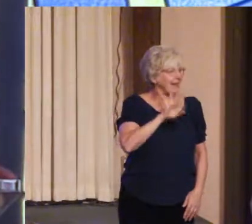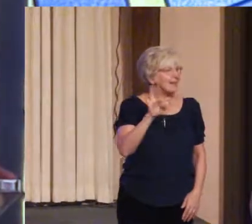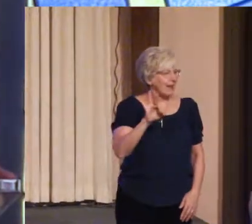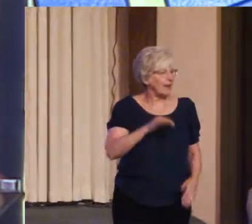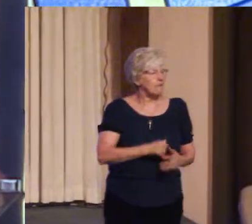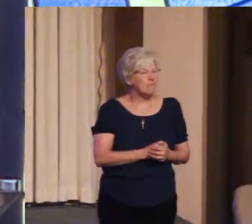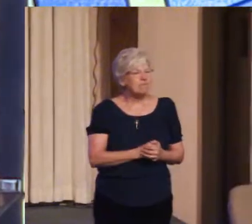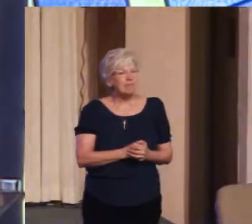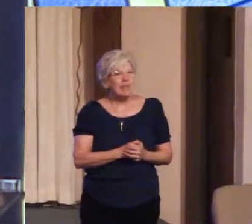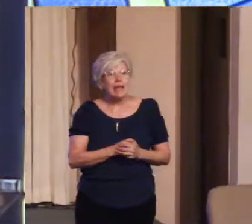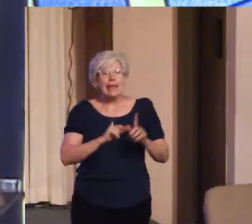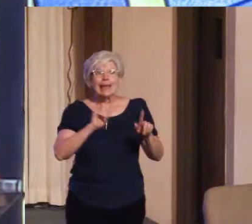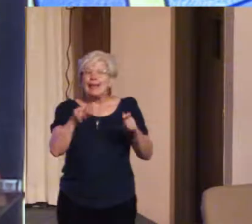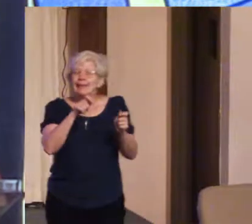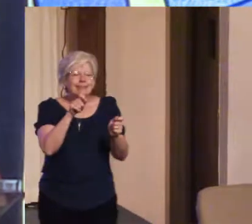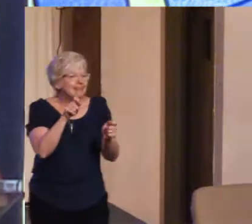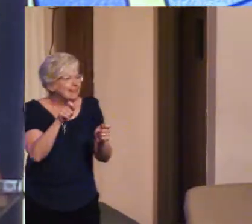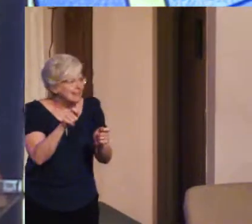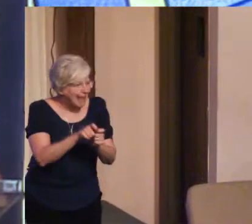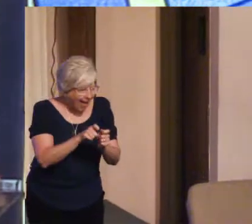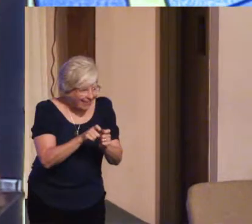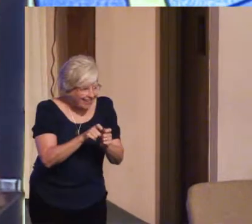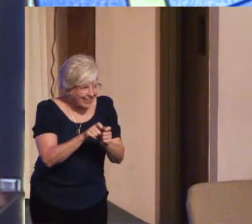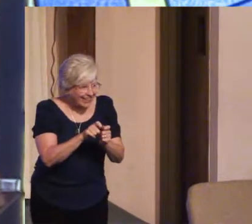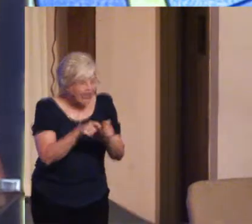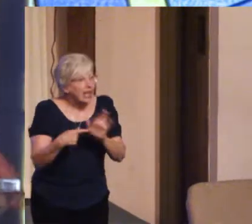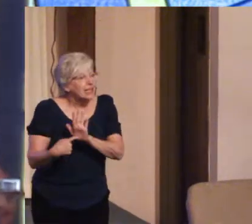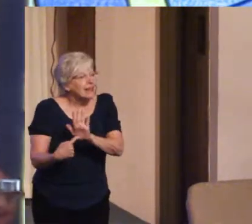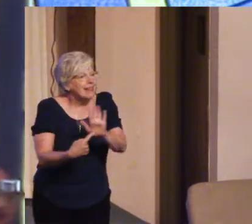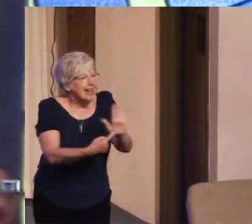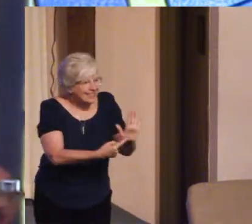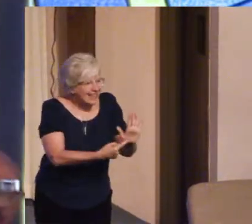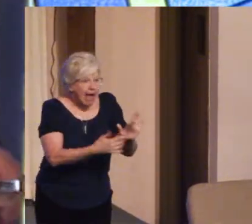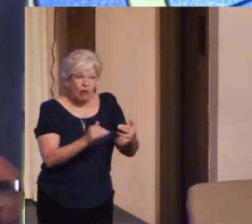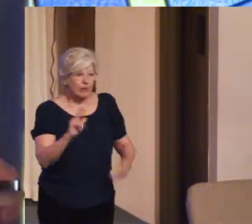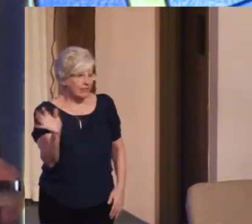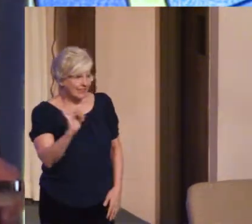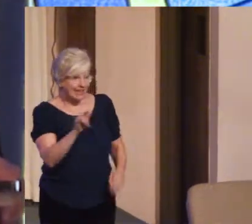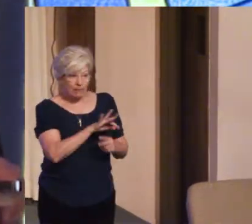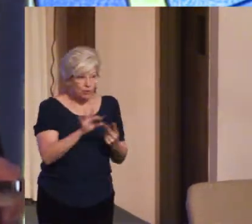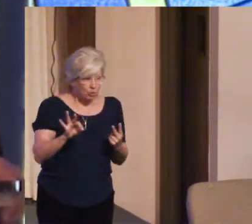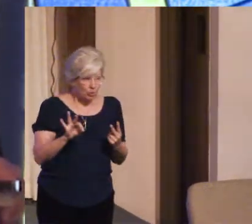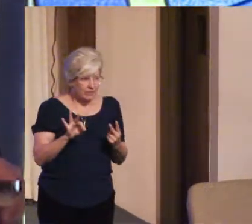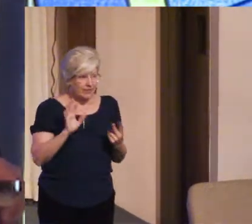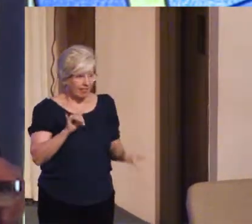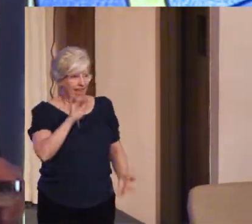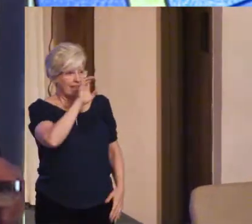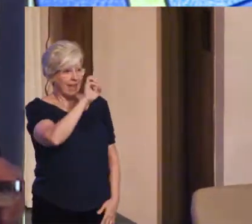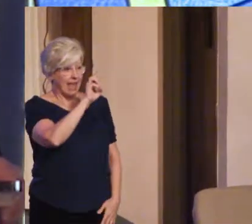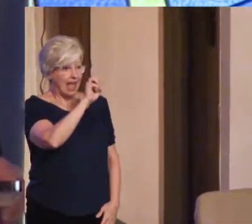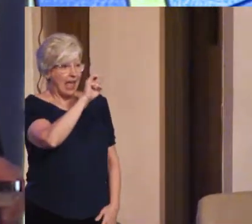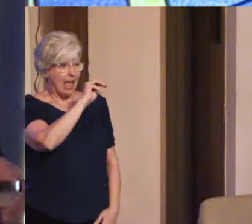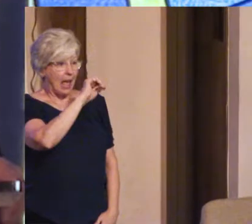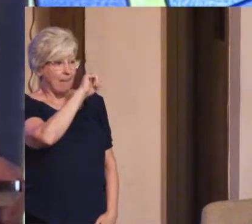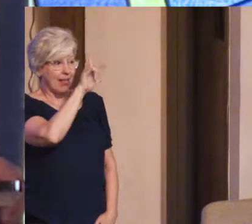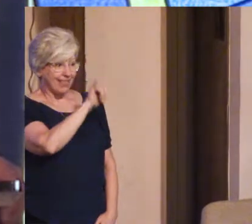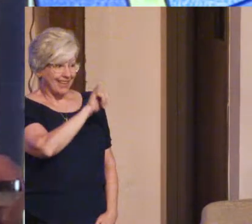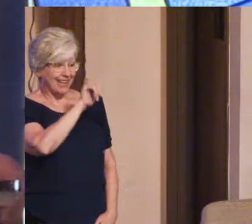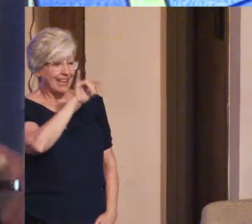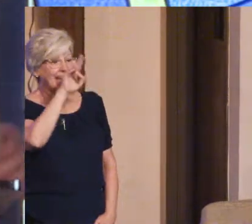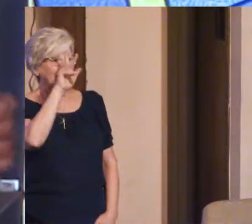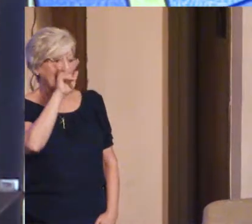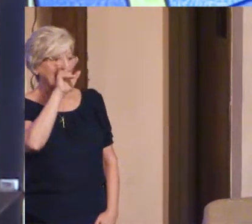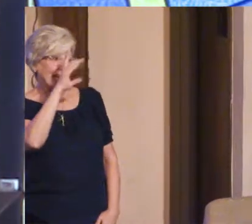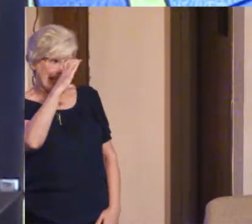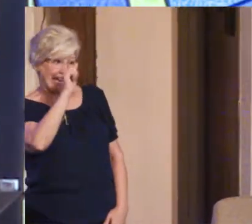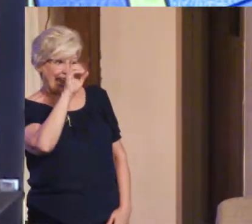lays out the same choice that Emily Cady, who was an early New Thought pioneer,